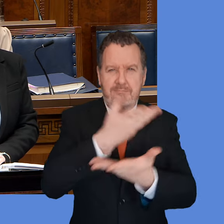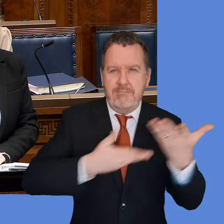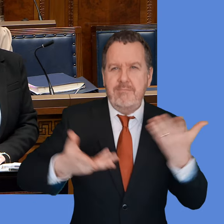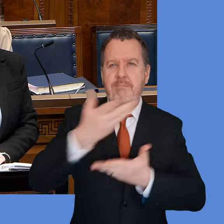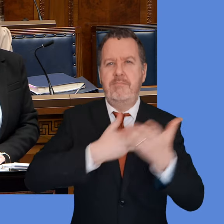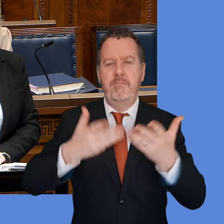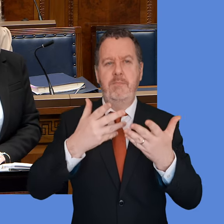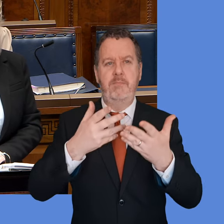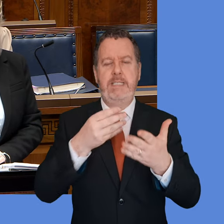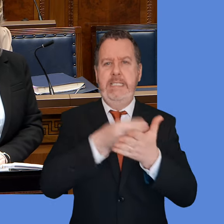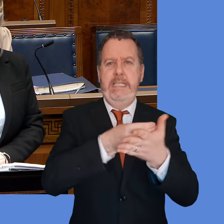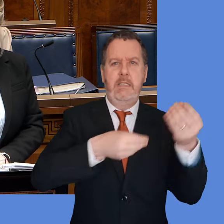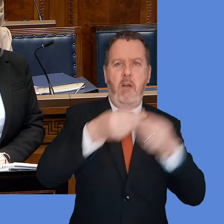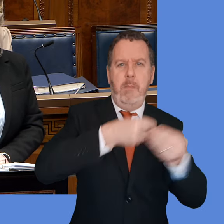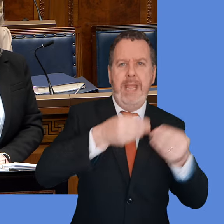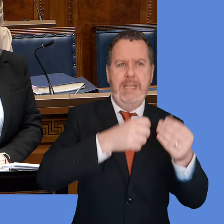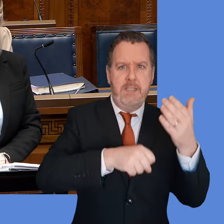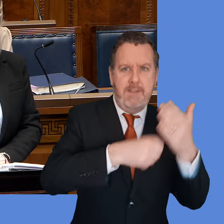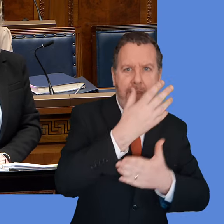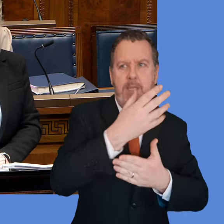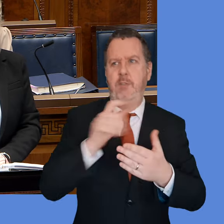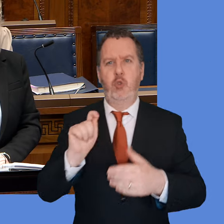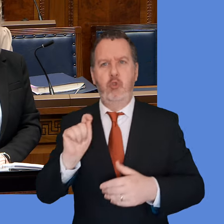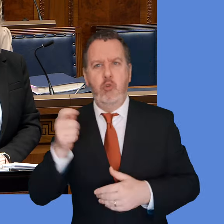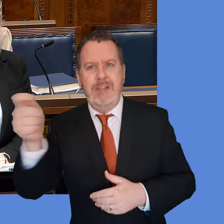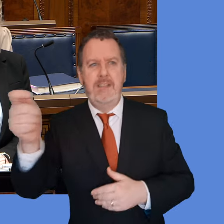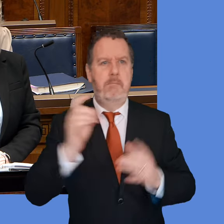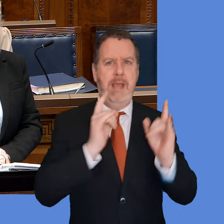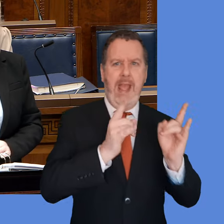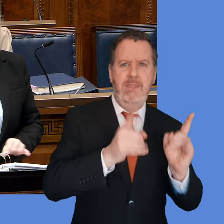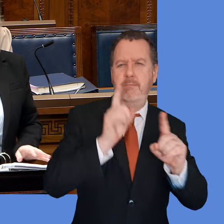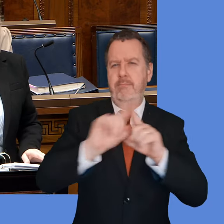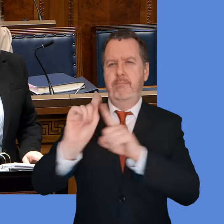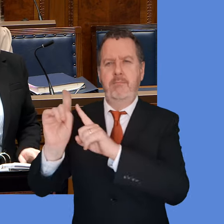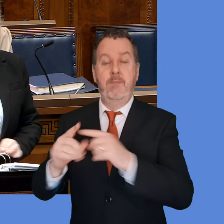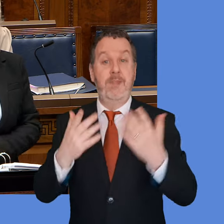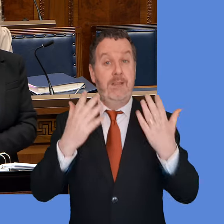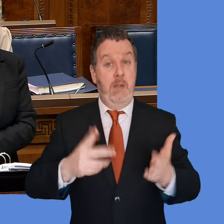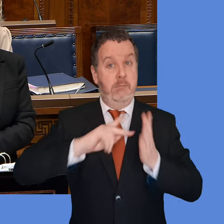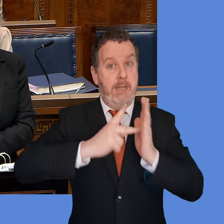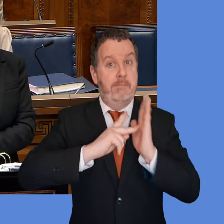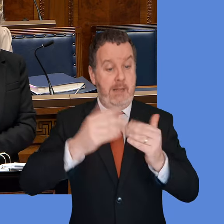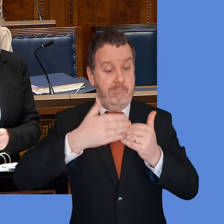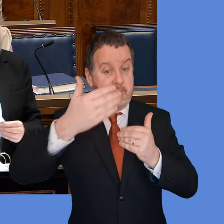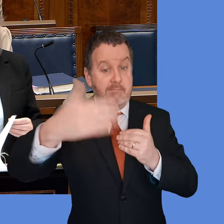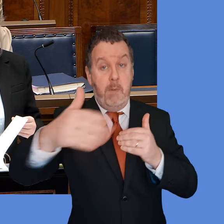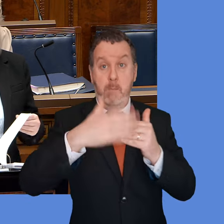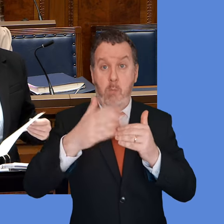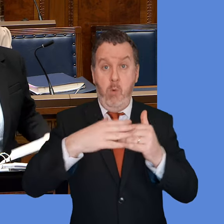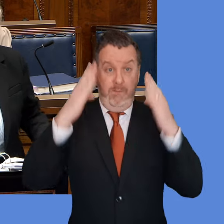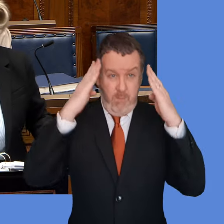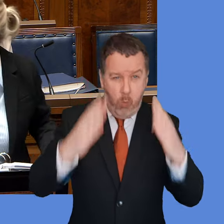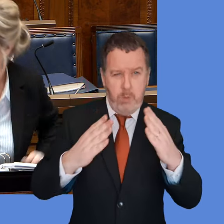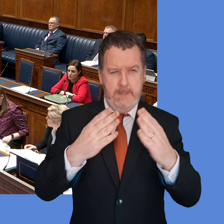development, further and higher education, tourism and health. And planning is now underway to facilitate further discussions on priority areas in the near